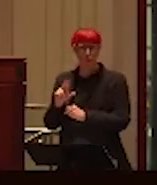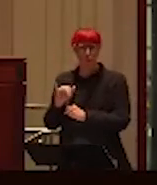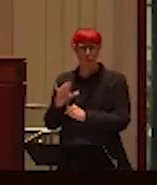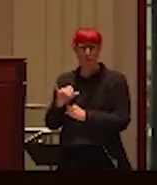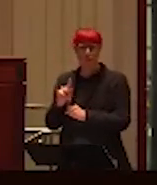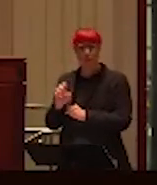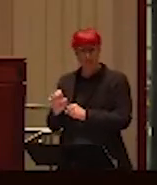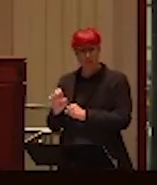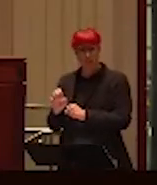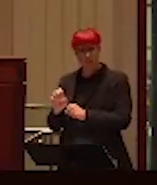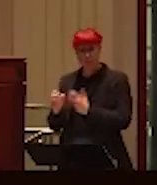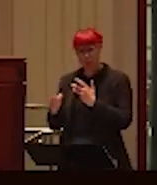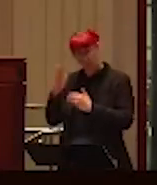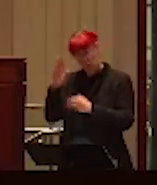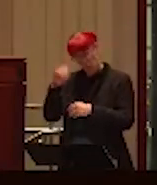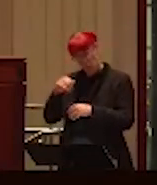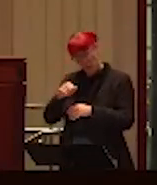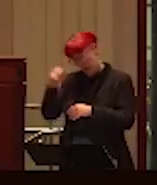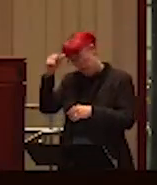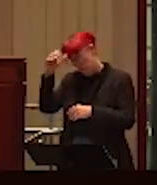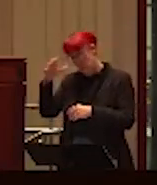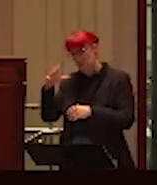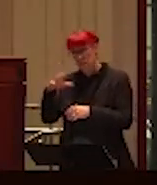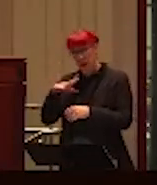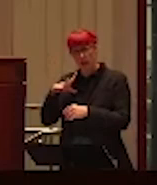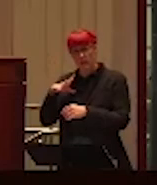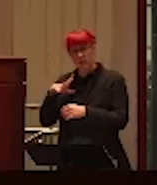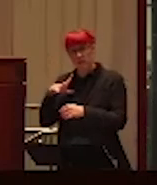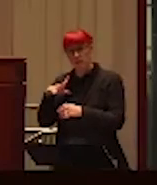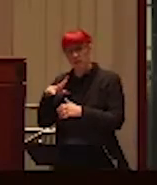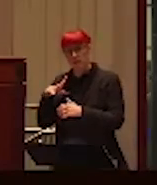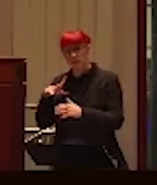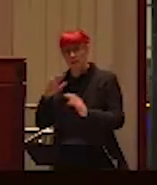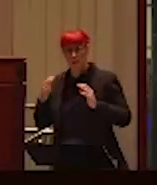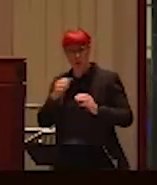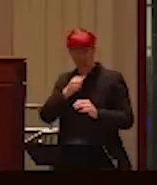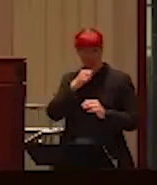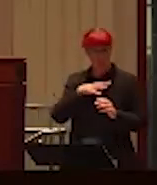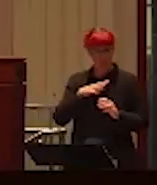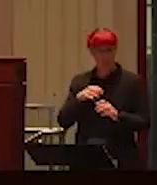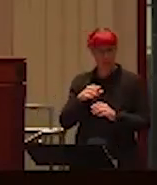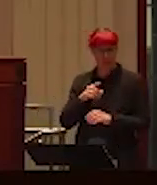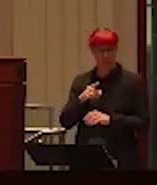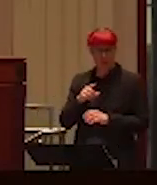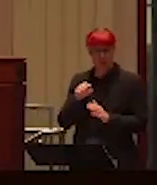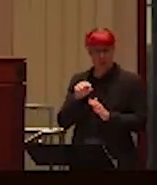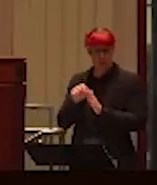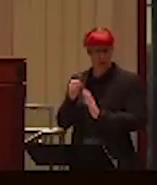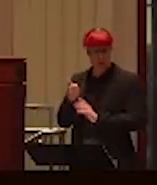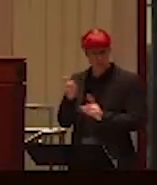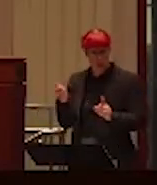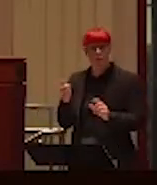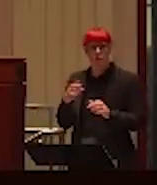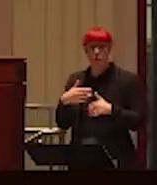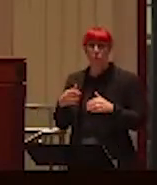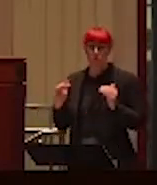men commit suicide at about three times the rate of women. Um, it's extremely higher for male, um, First Nations people.